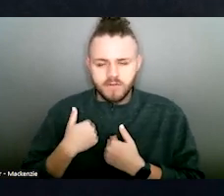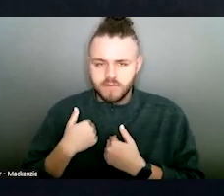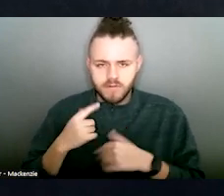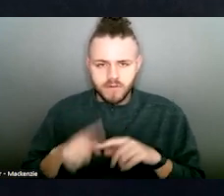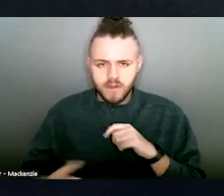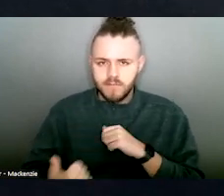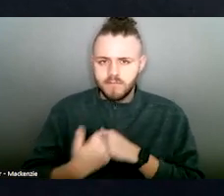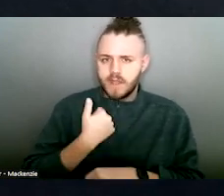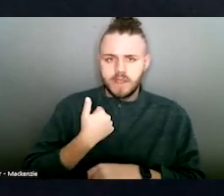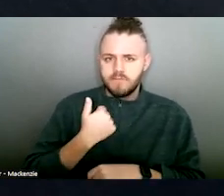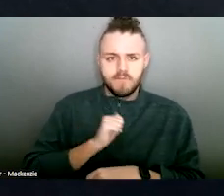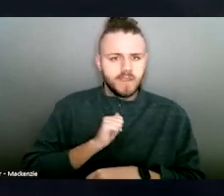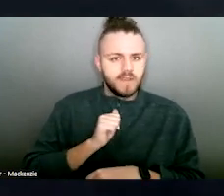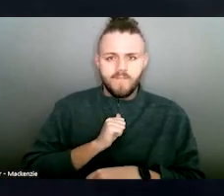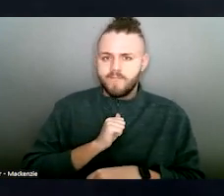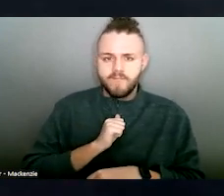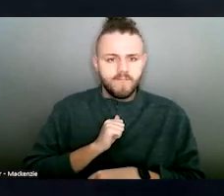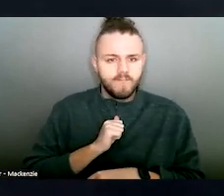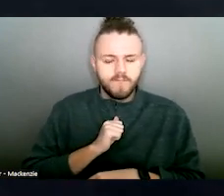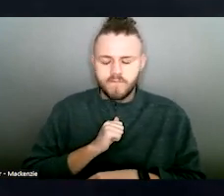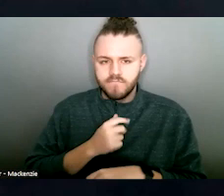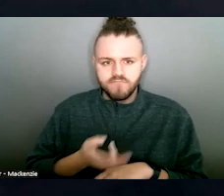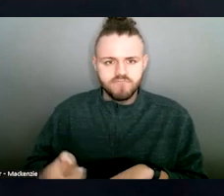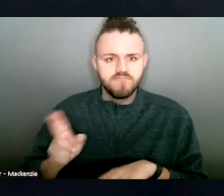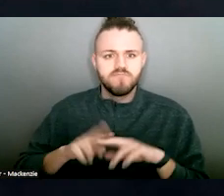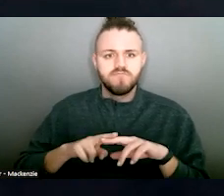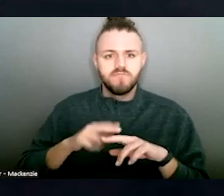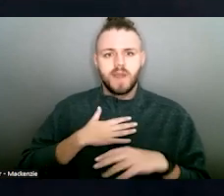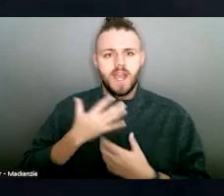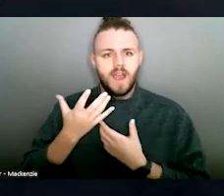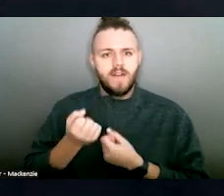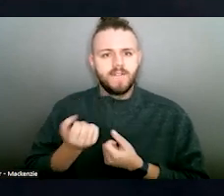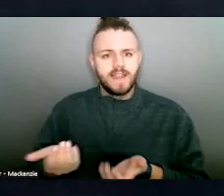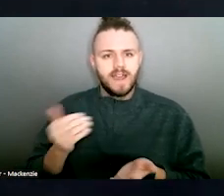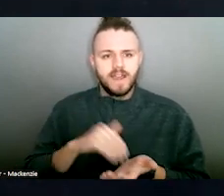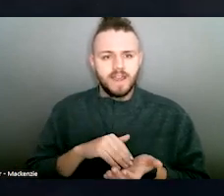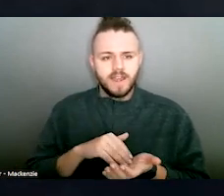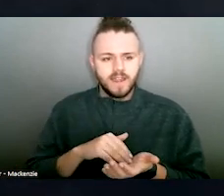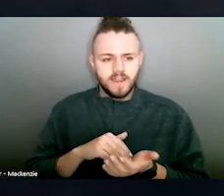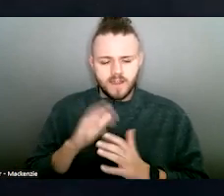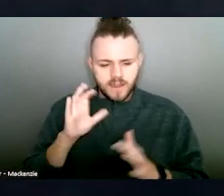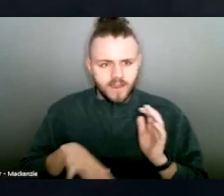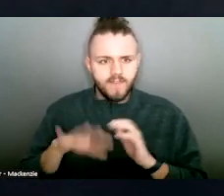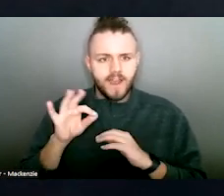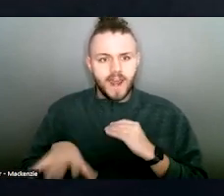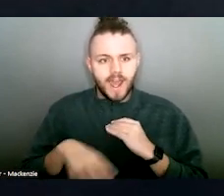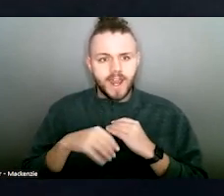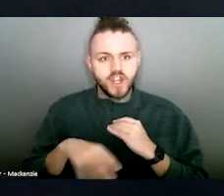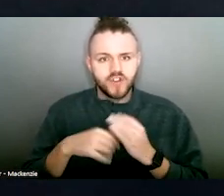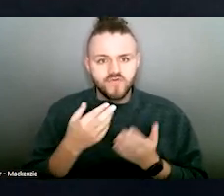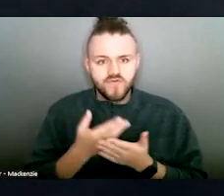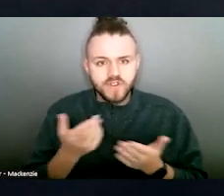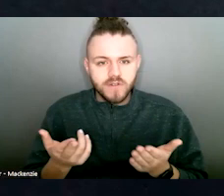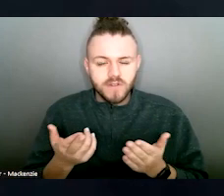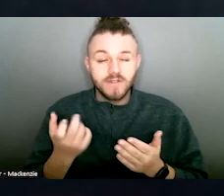They helped me regain my confidence in me. They helped me find additional resources that